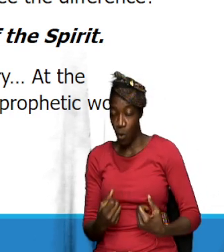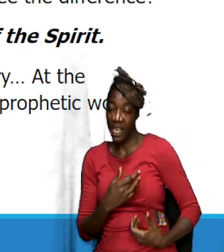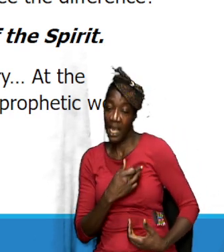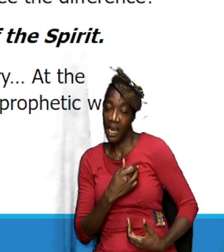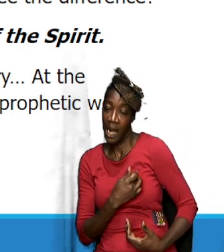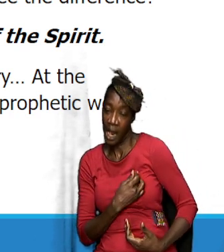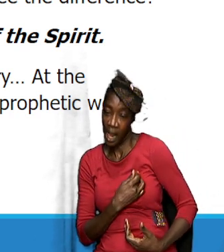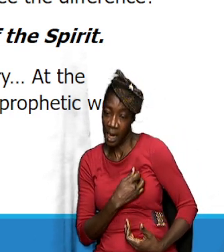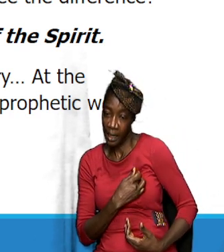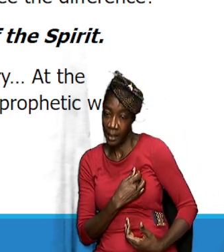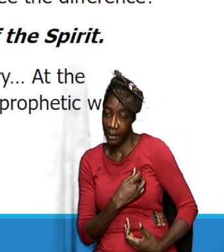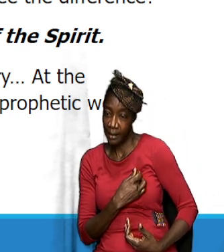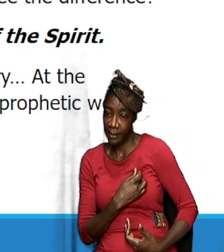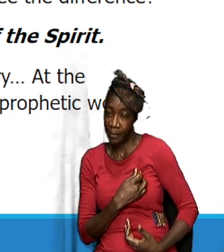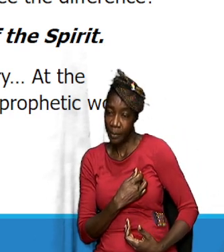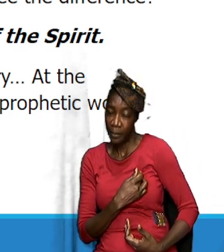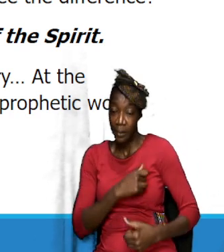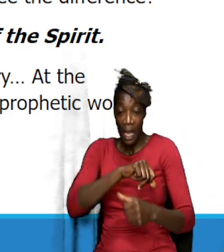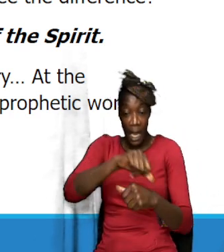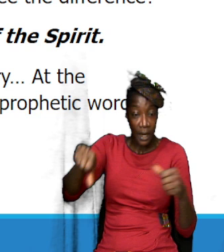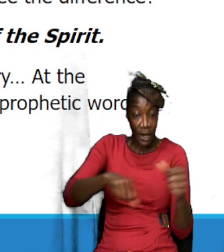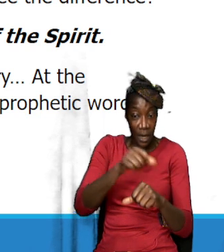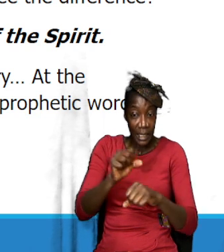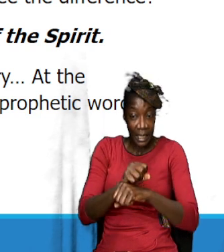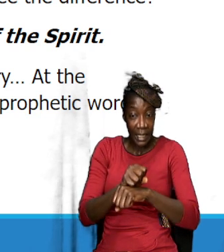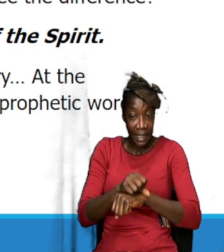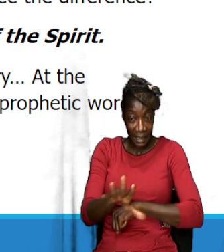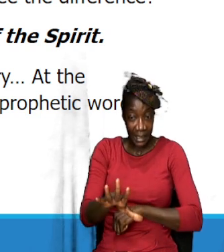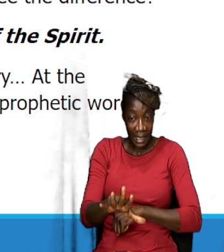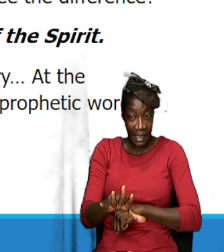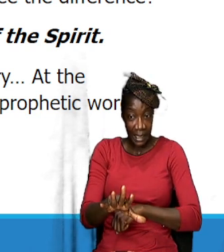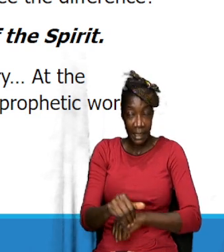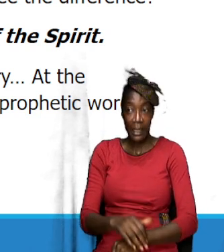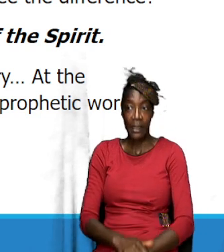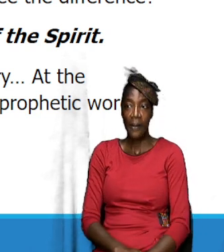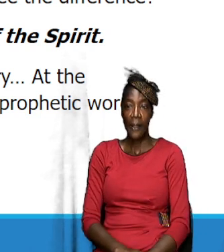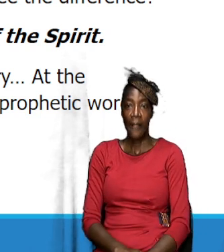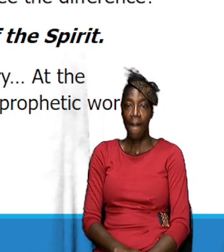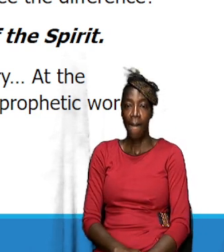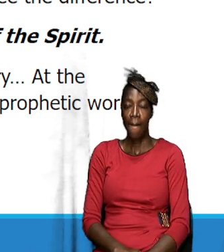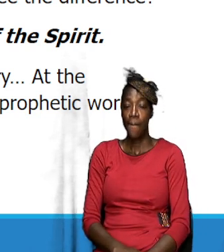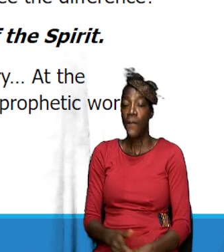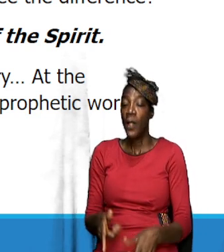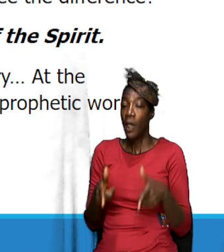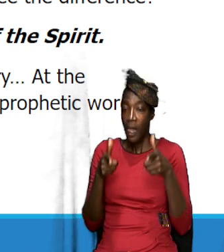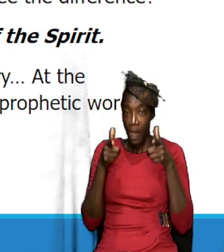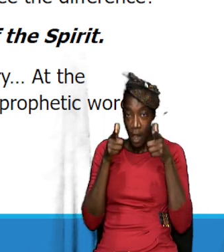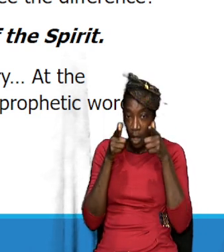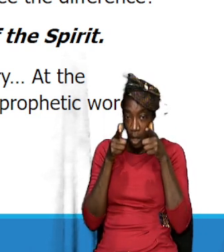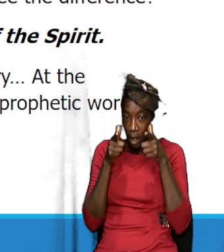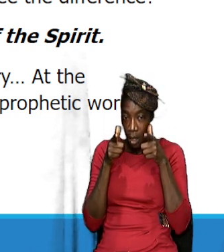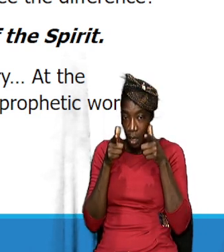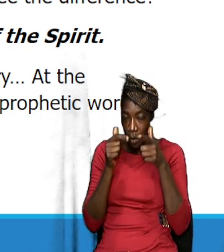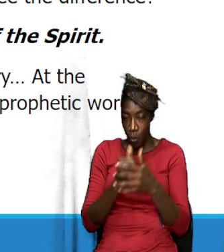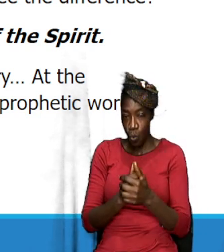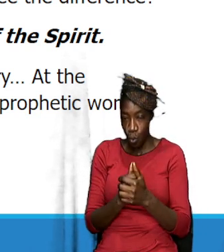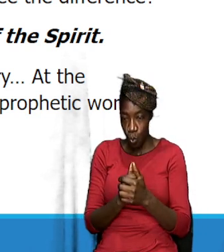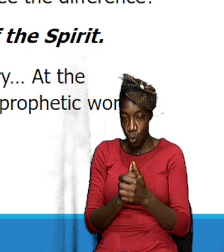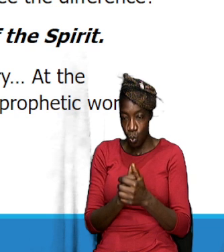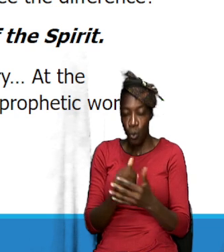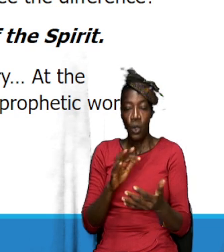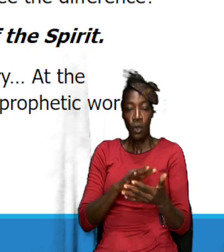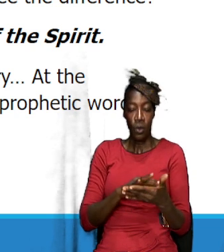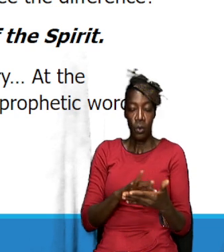was sent. And this was kind of my little pet peeve. But let us look at some